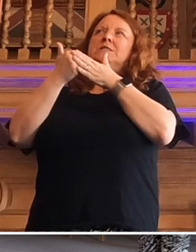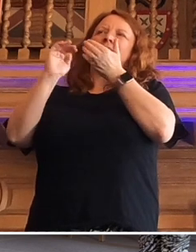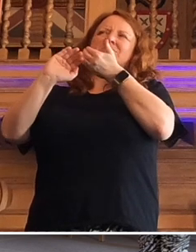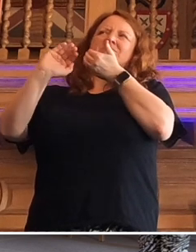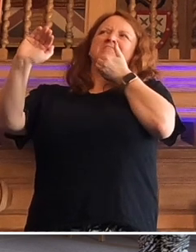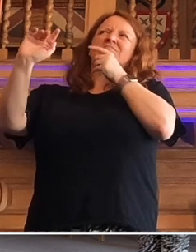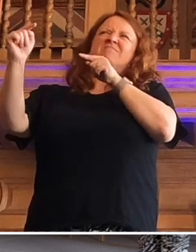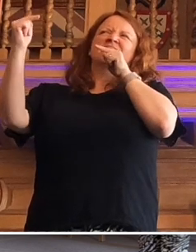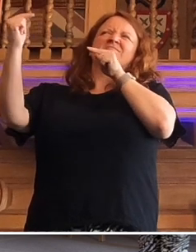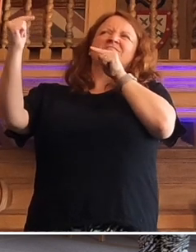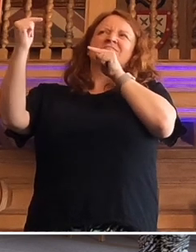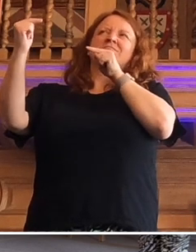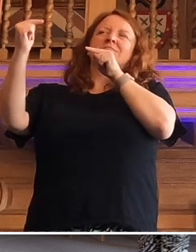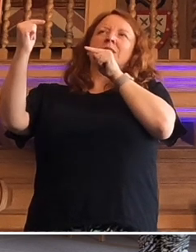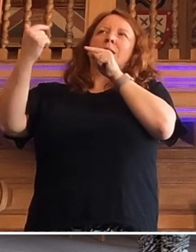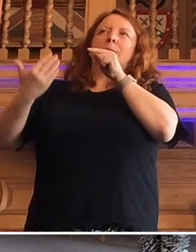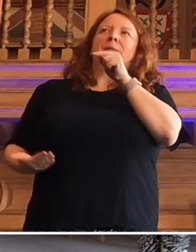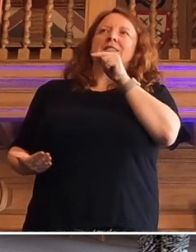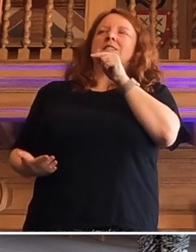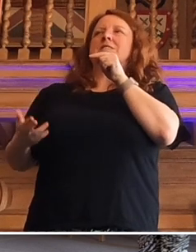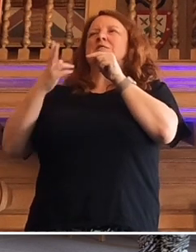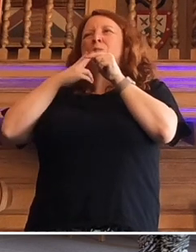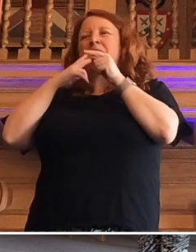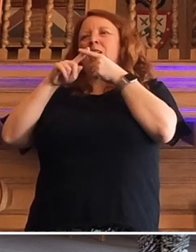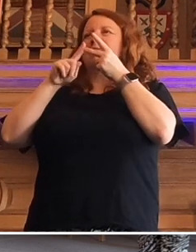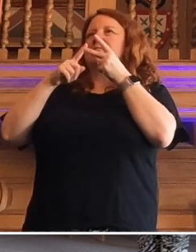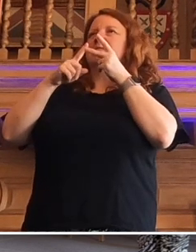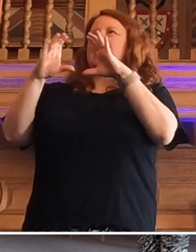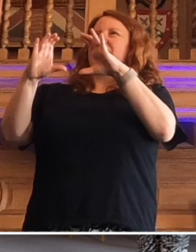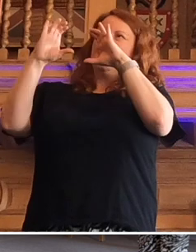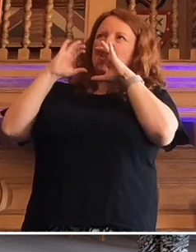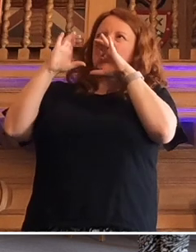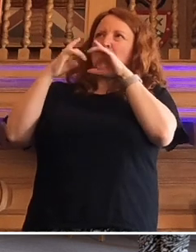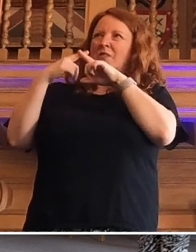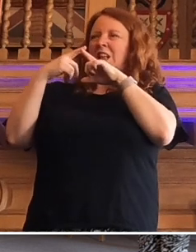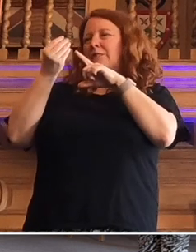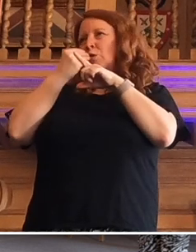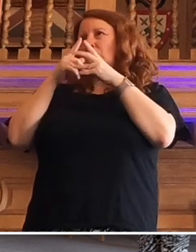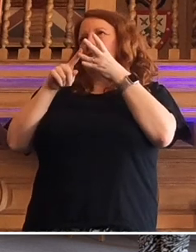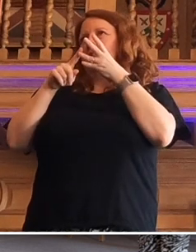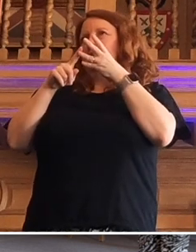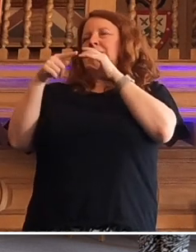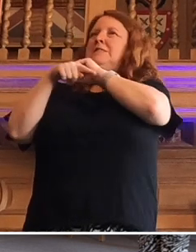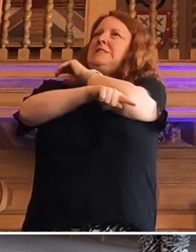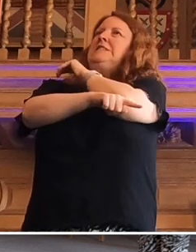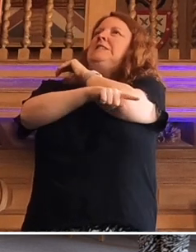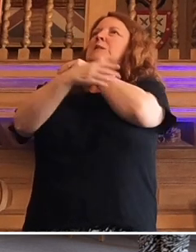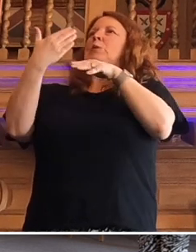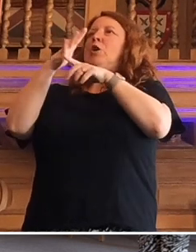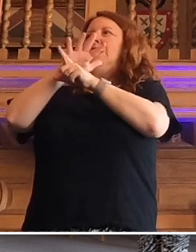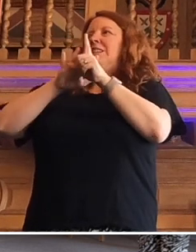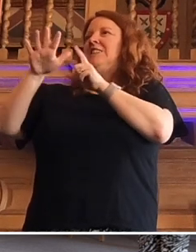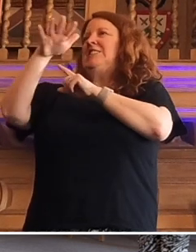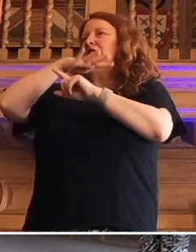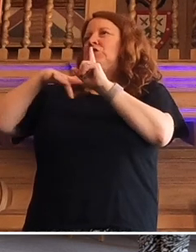the enemy. Tobacco, fast foods, poor working conditions and the like. And